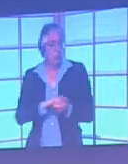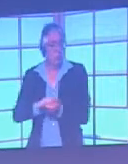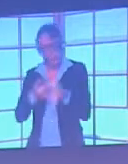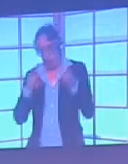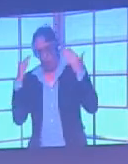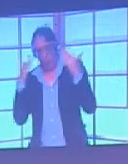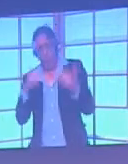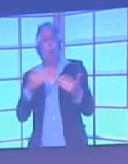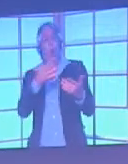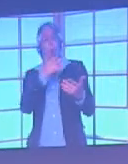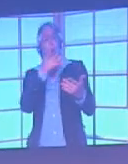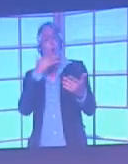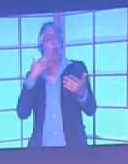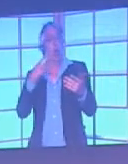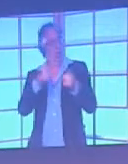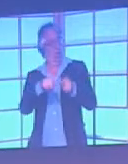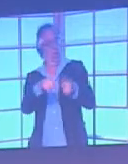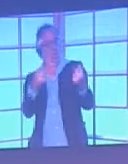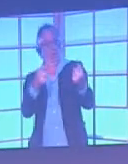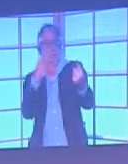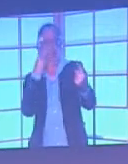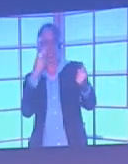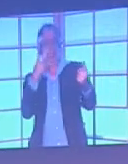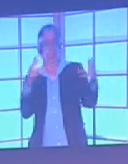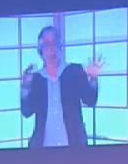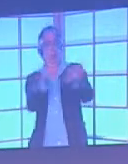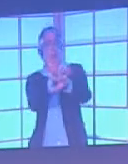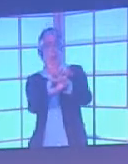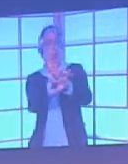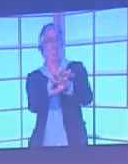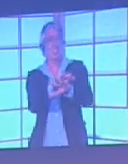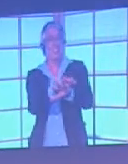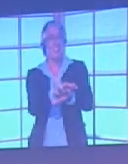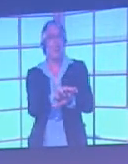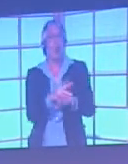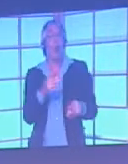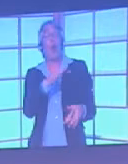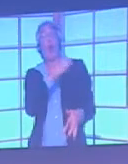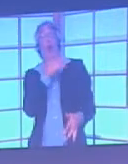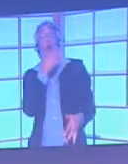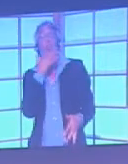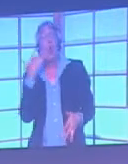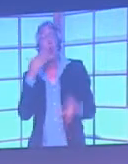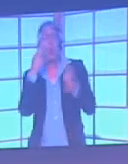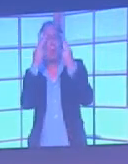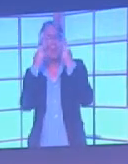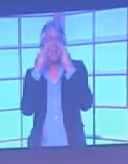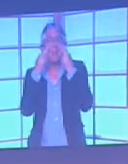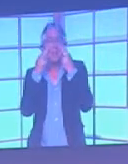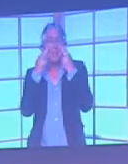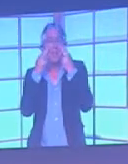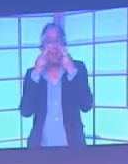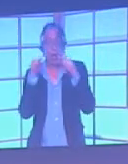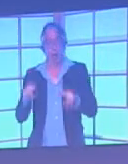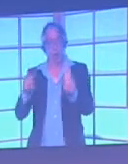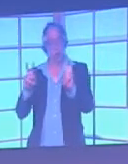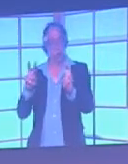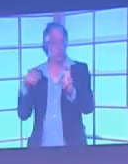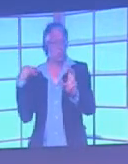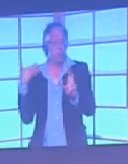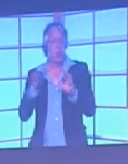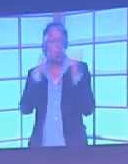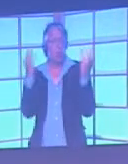that I think has been really, really underestimated, not recognised,